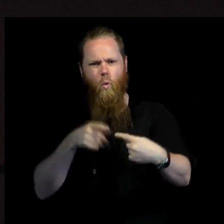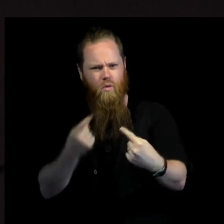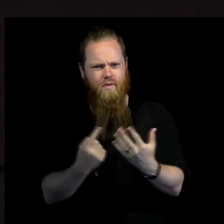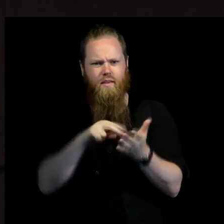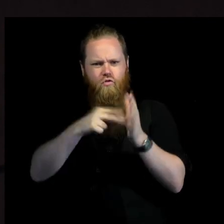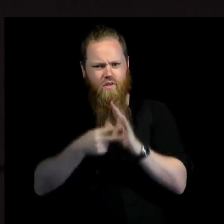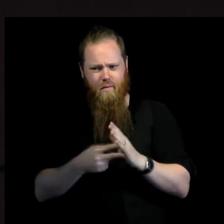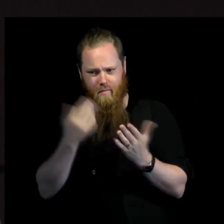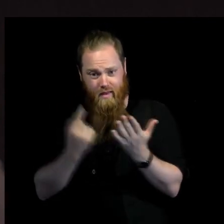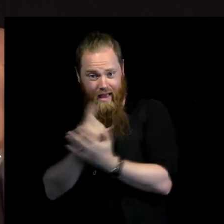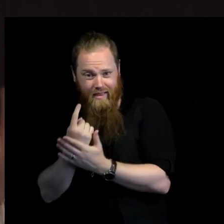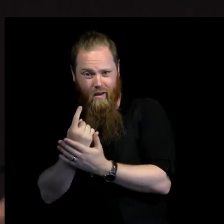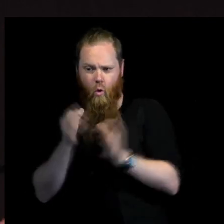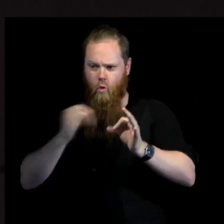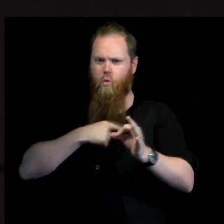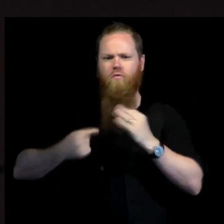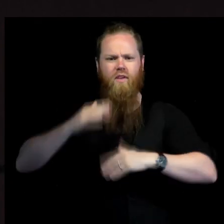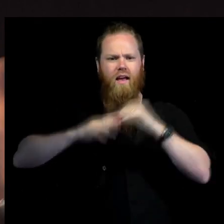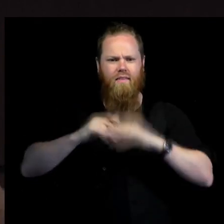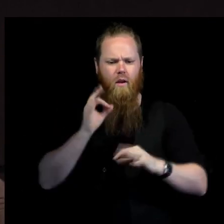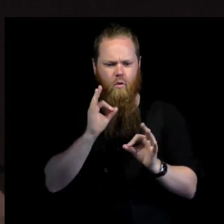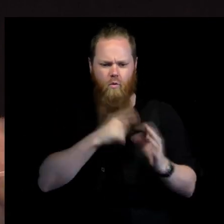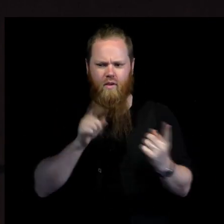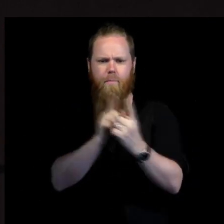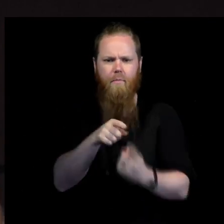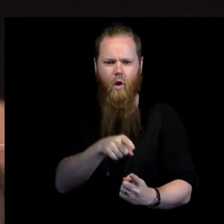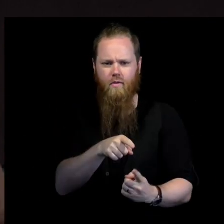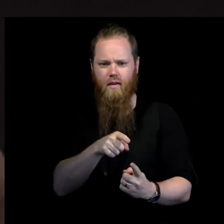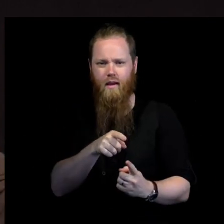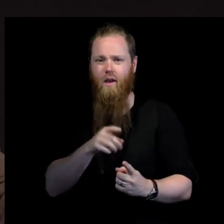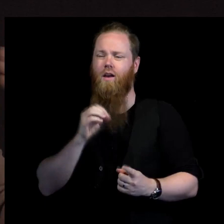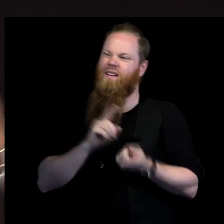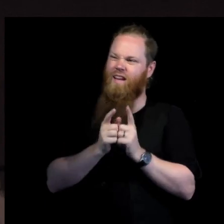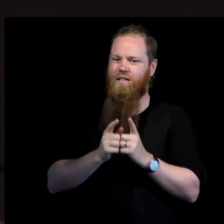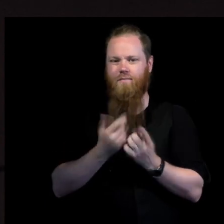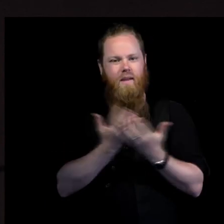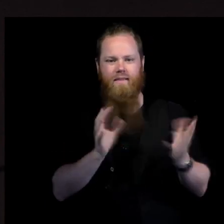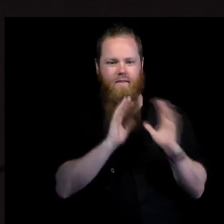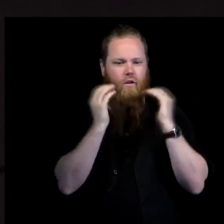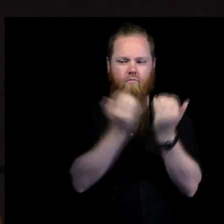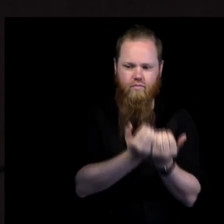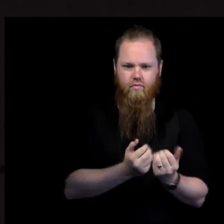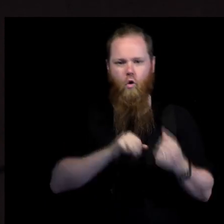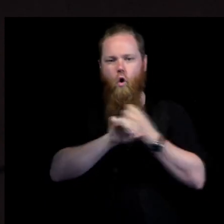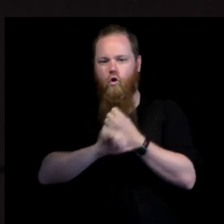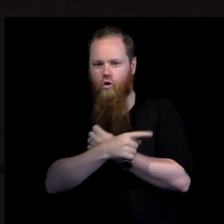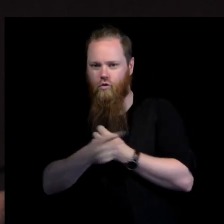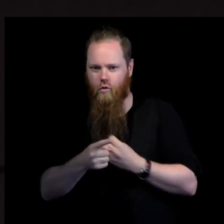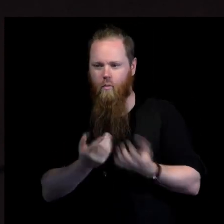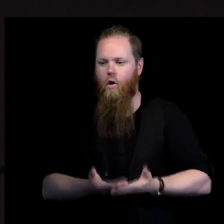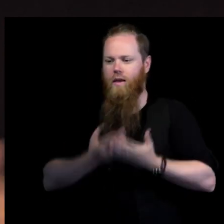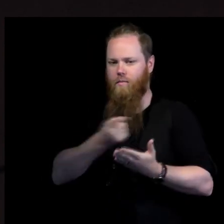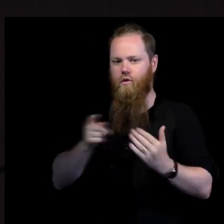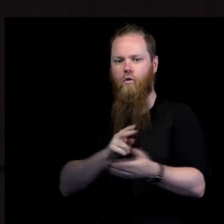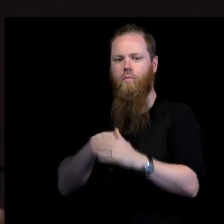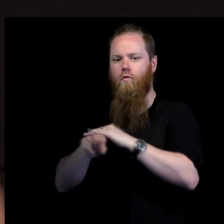over the years? So violations could be not to protect refugees, not to let them access when they want to cross into other territories to